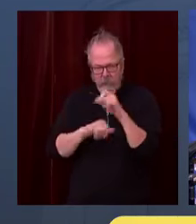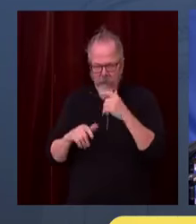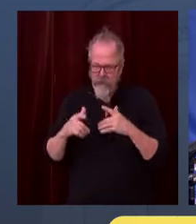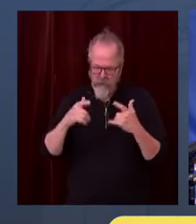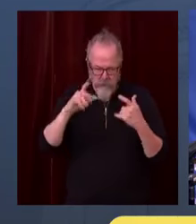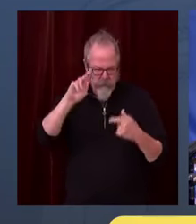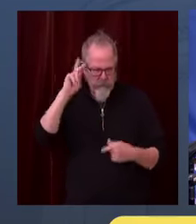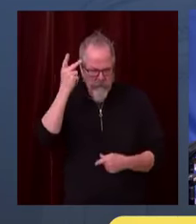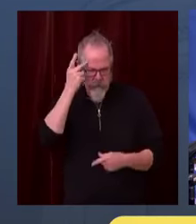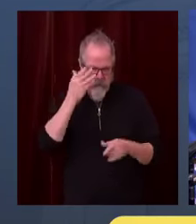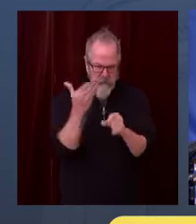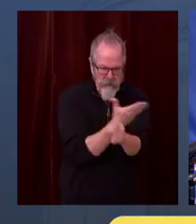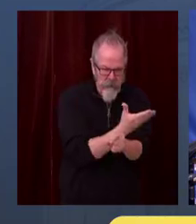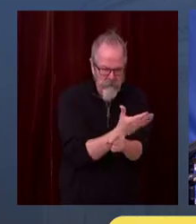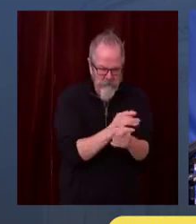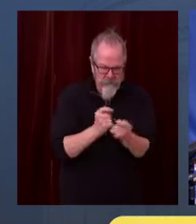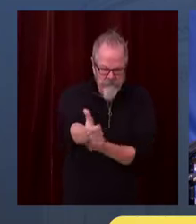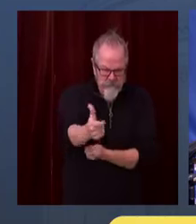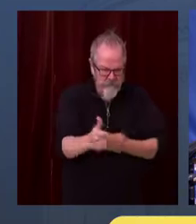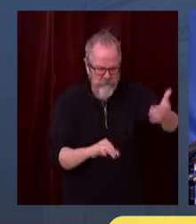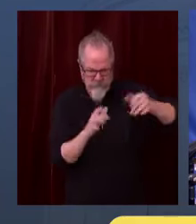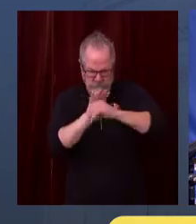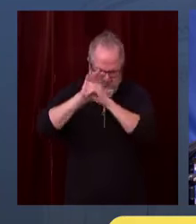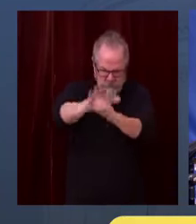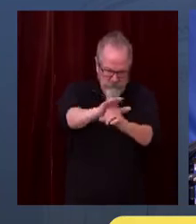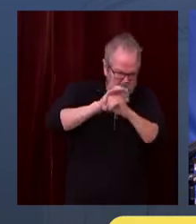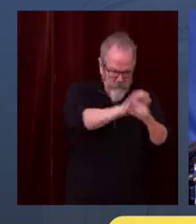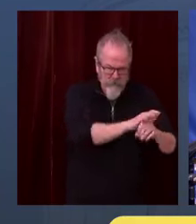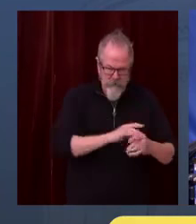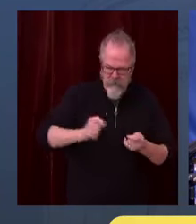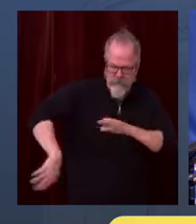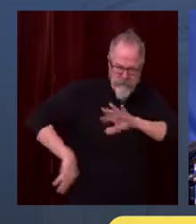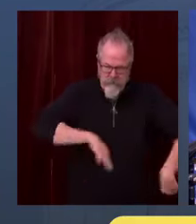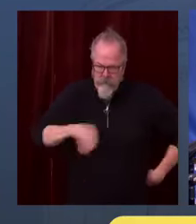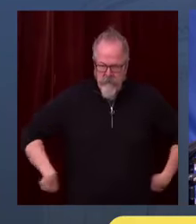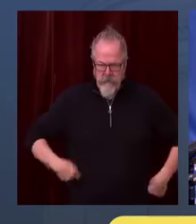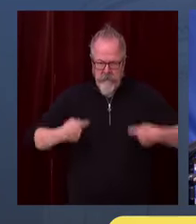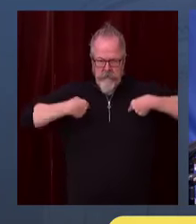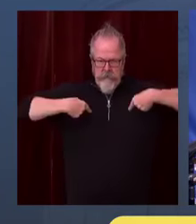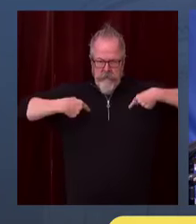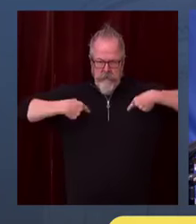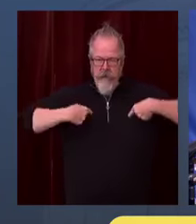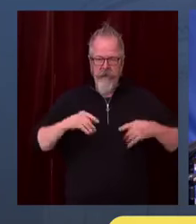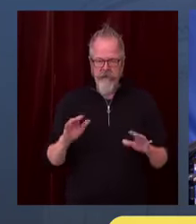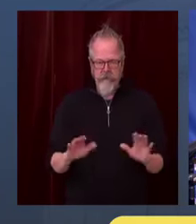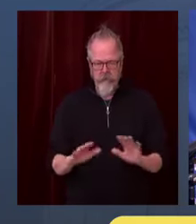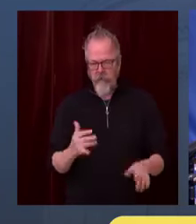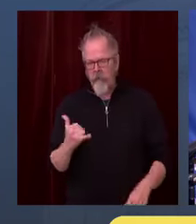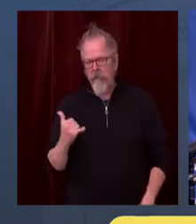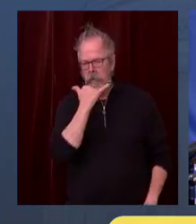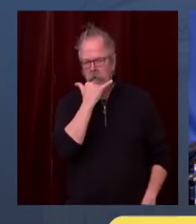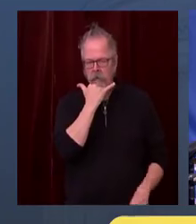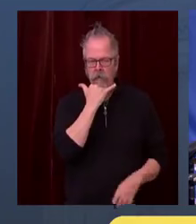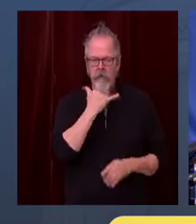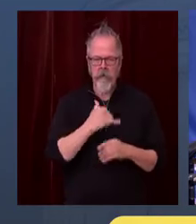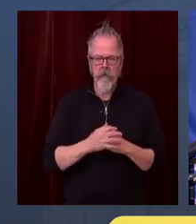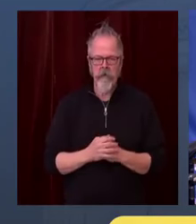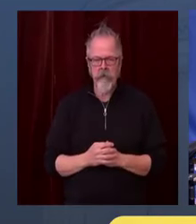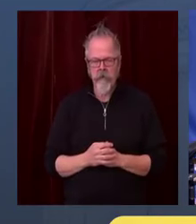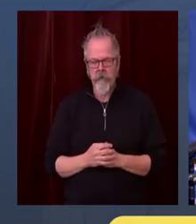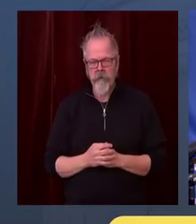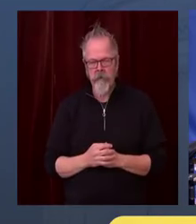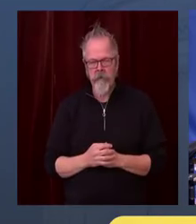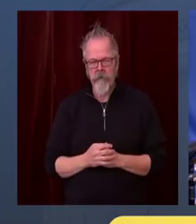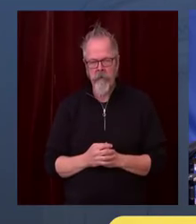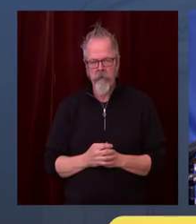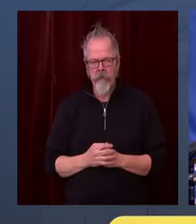Look, these are dangerous days, but there is a light at the end of the tunnel. It's just clear. Really good news so far